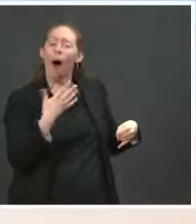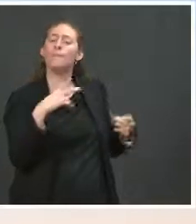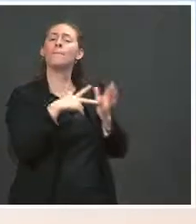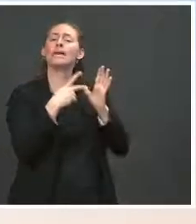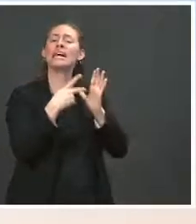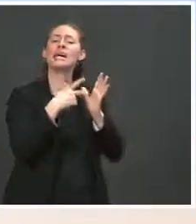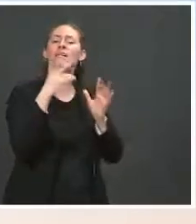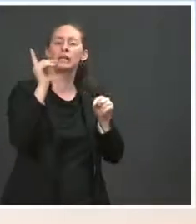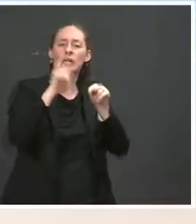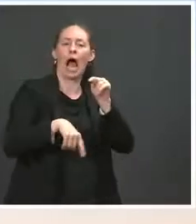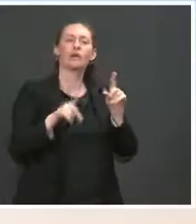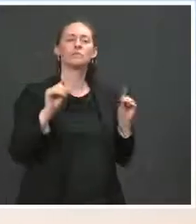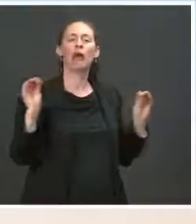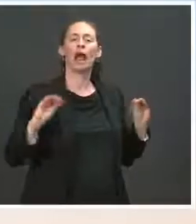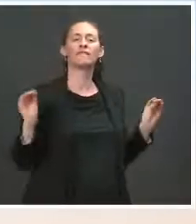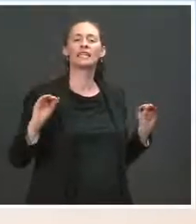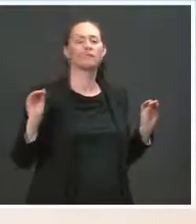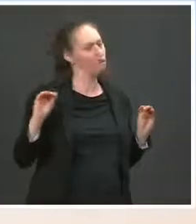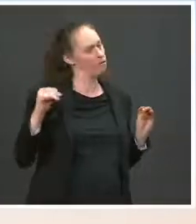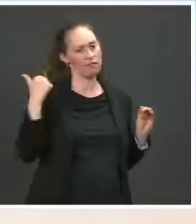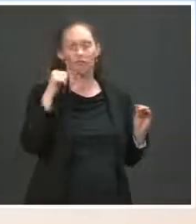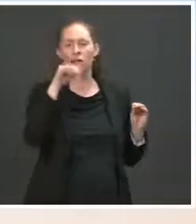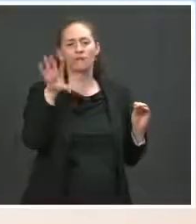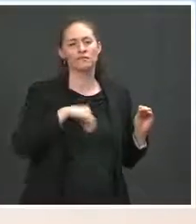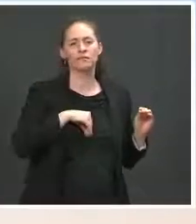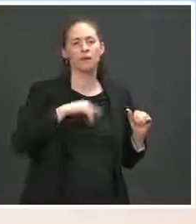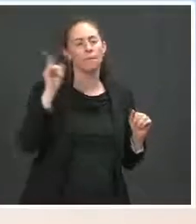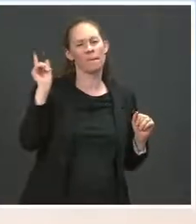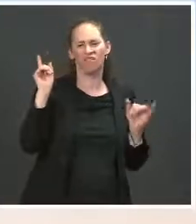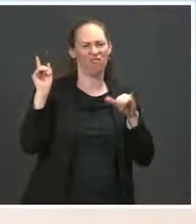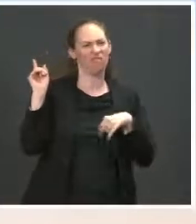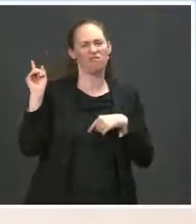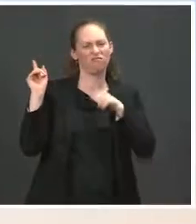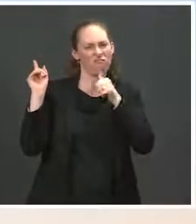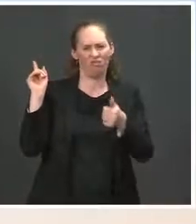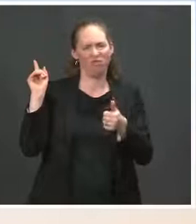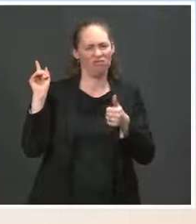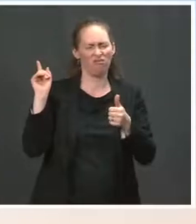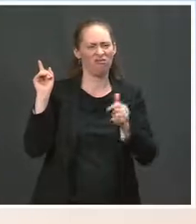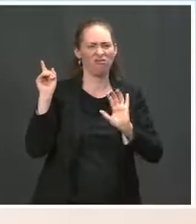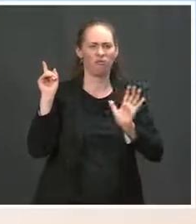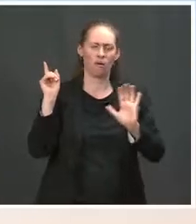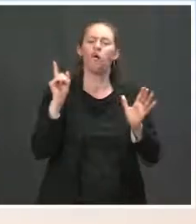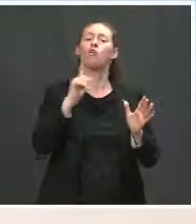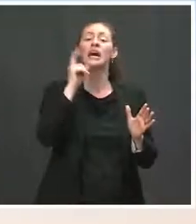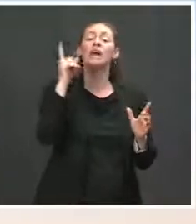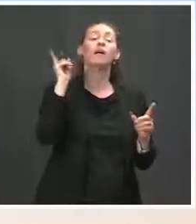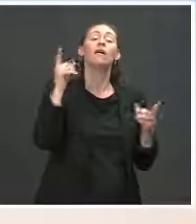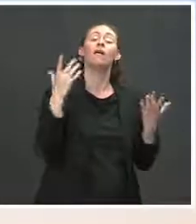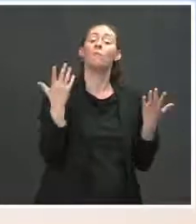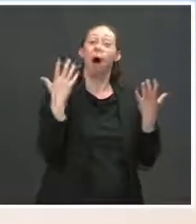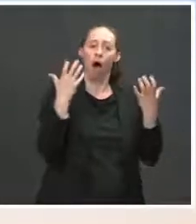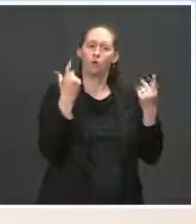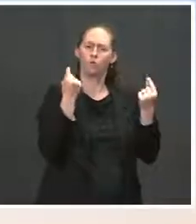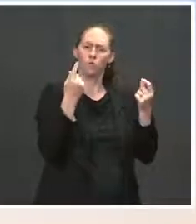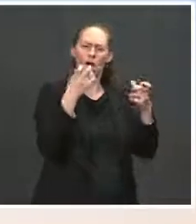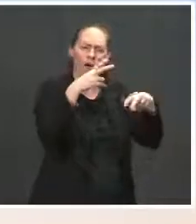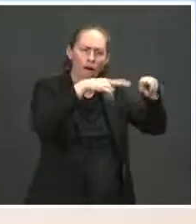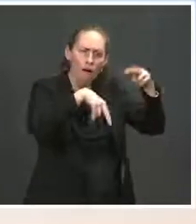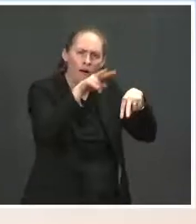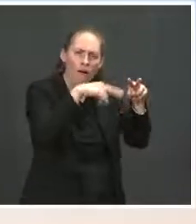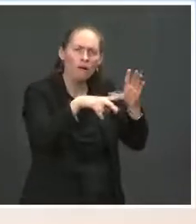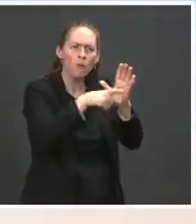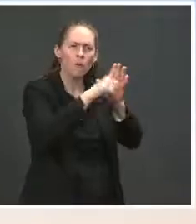on both sides and from both sides of the aisle. In our view, this is an example of that. We're reviewing the details of the proposal. We're starting to have